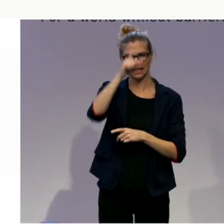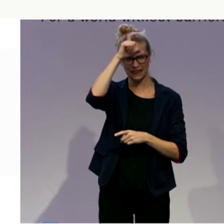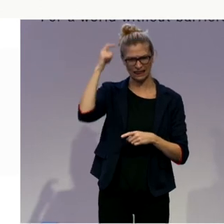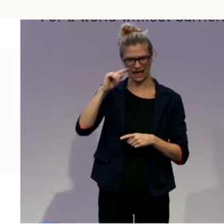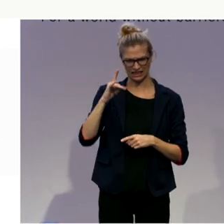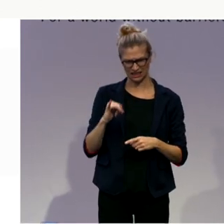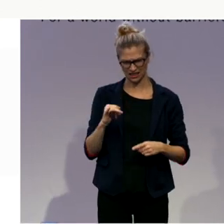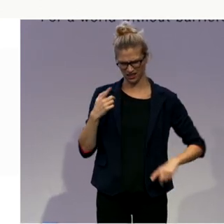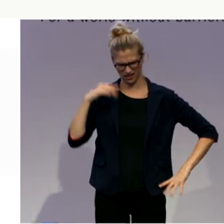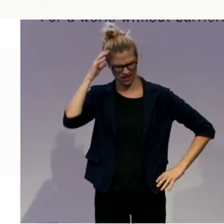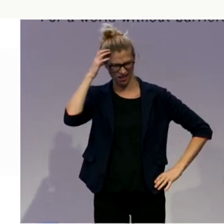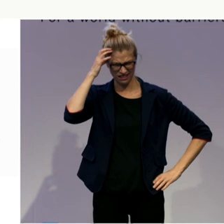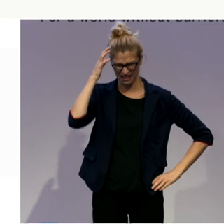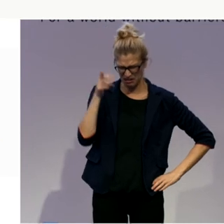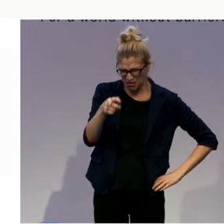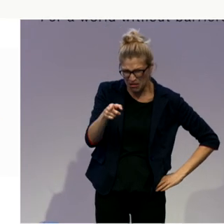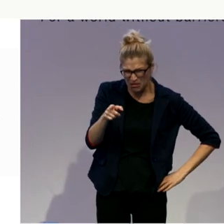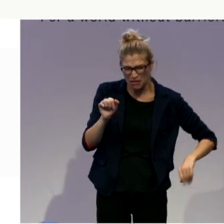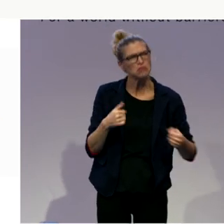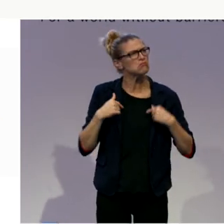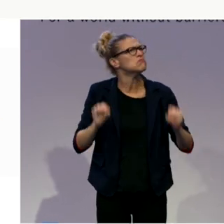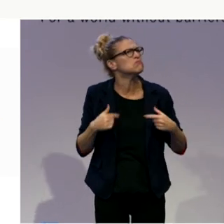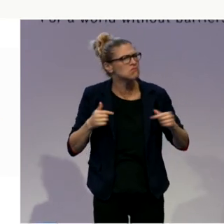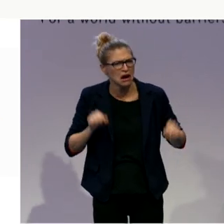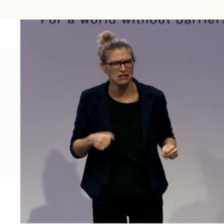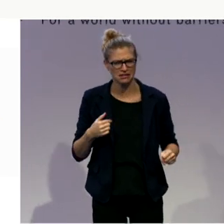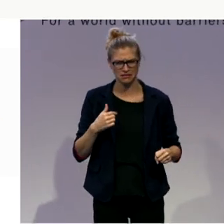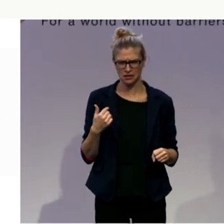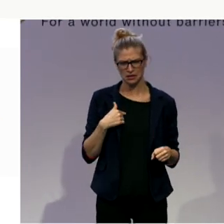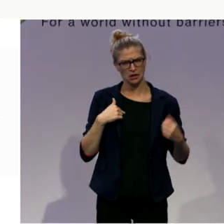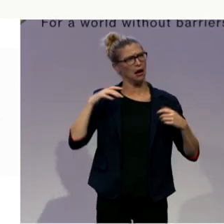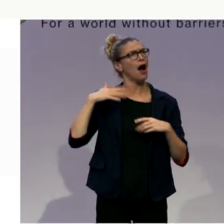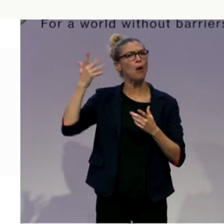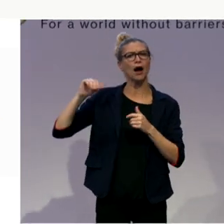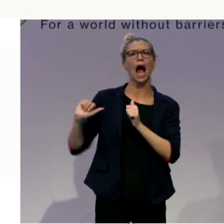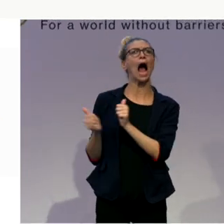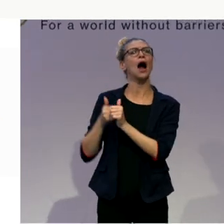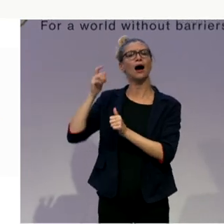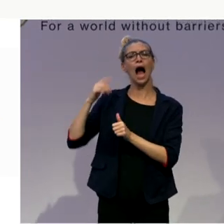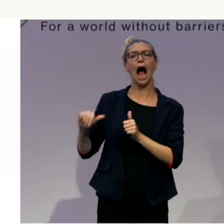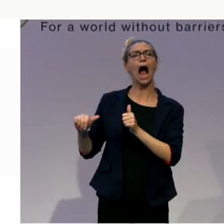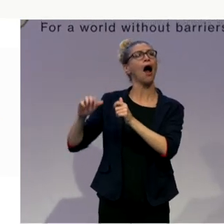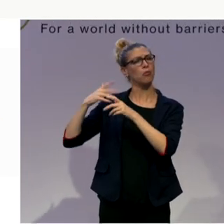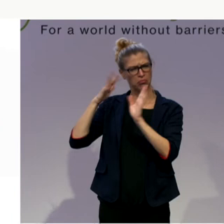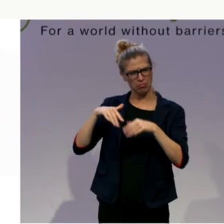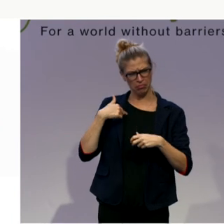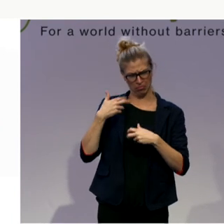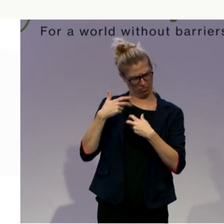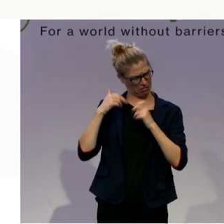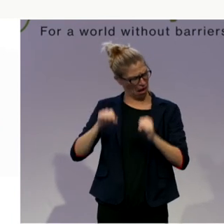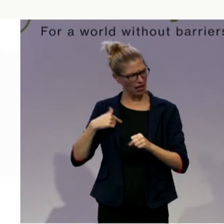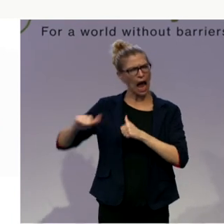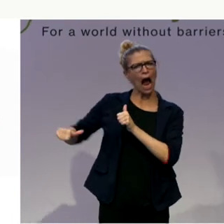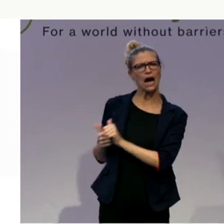I'm not sure you can do that. He said of course I can. My personal assistant will do the driving and I'll do the talking. Because in his